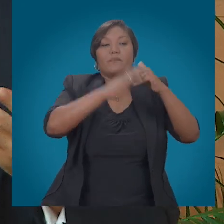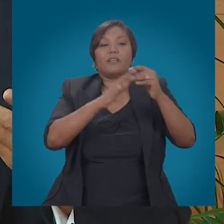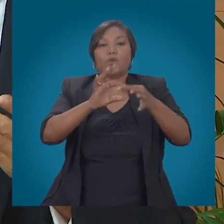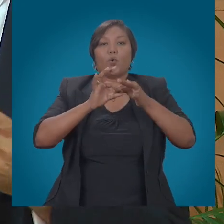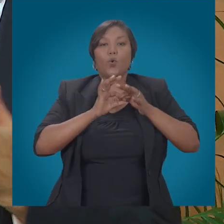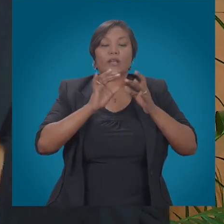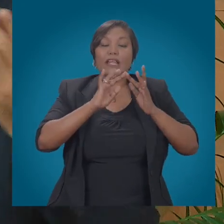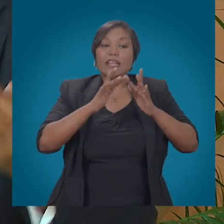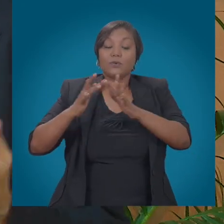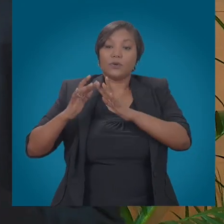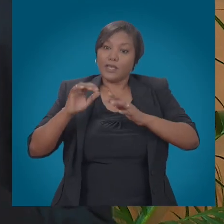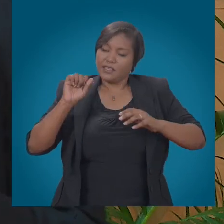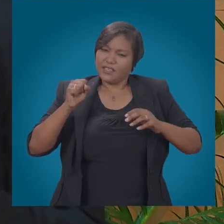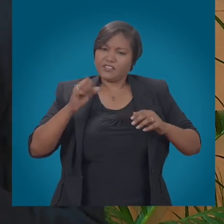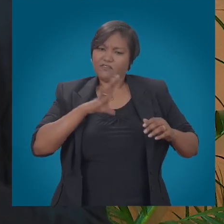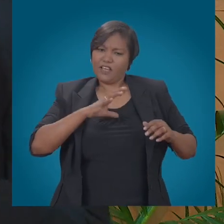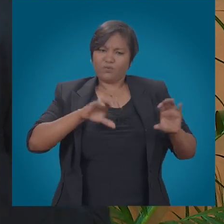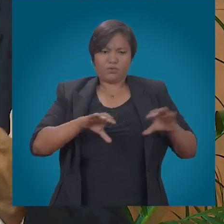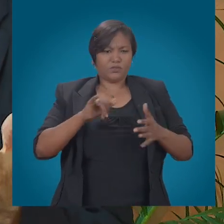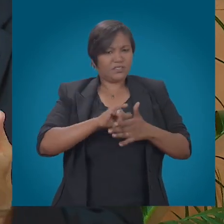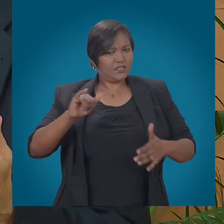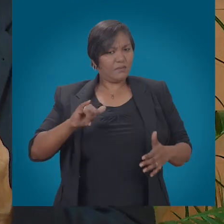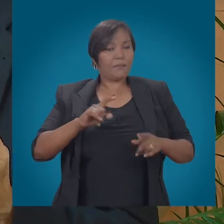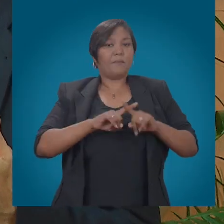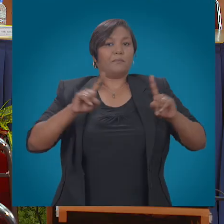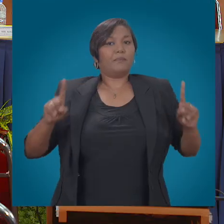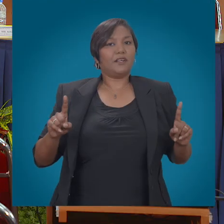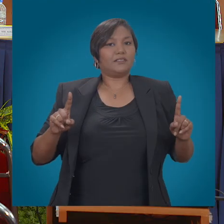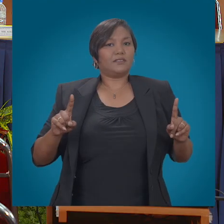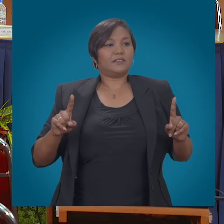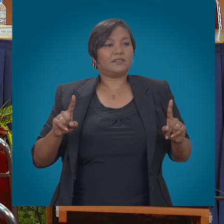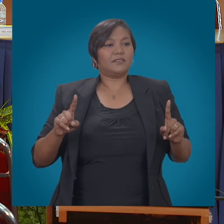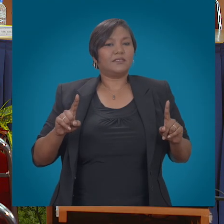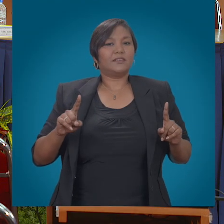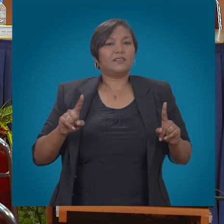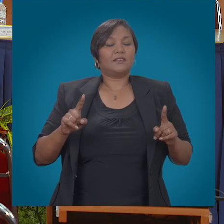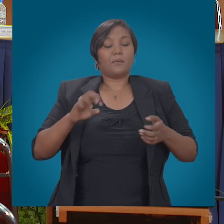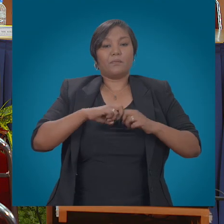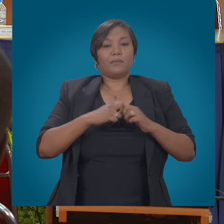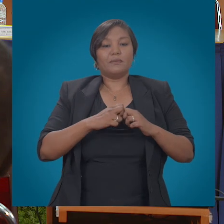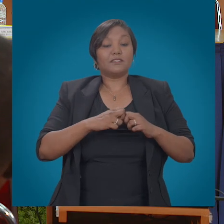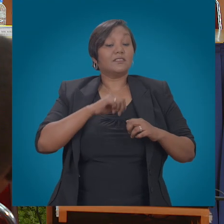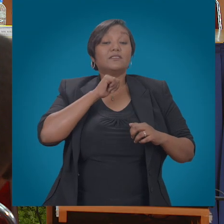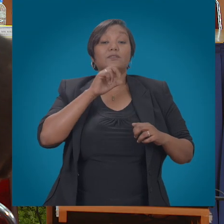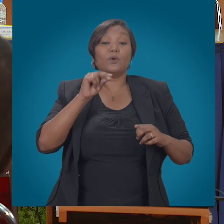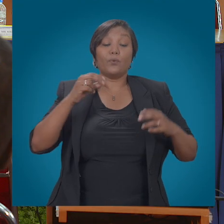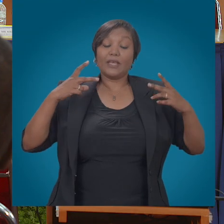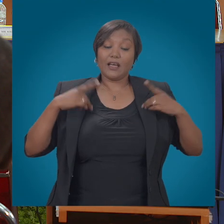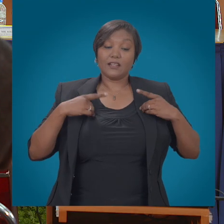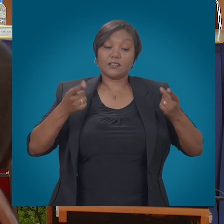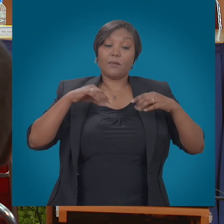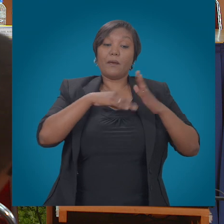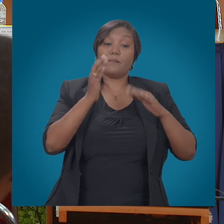and so on, or indeed any of the other operators, of course we've done the same. So this is the problem, we are now